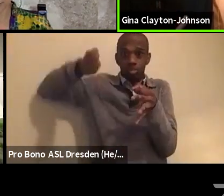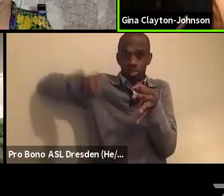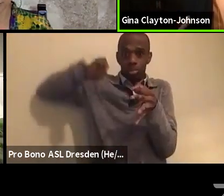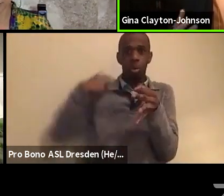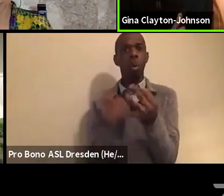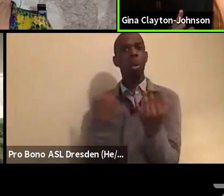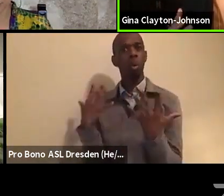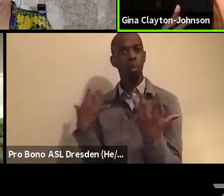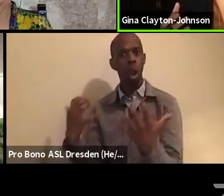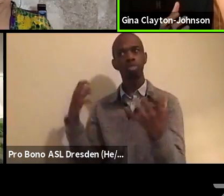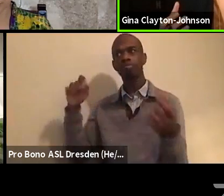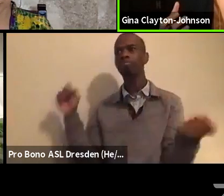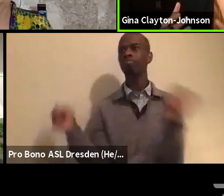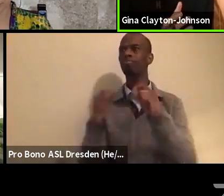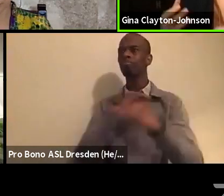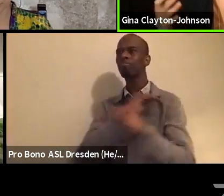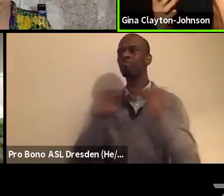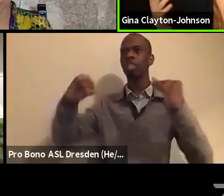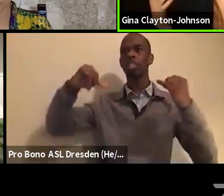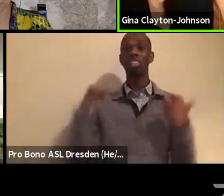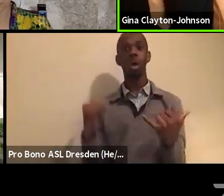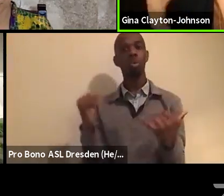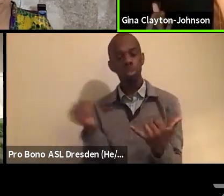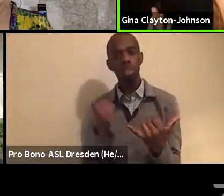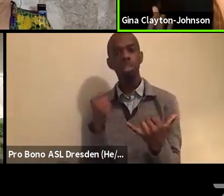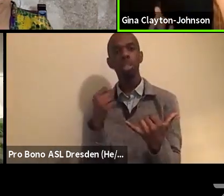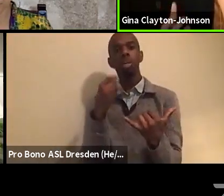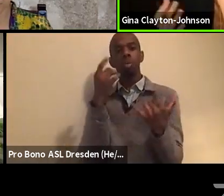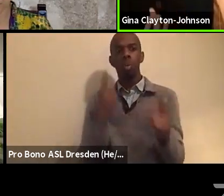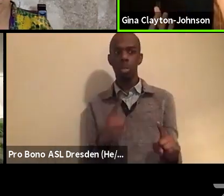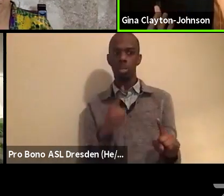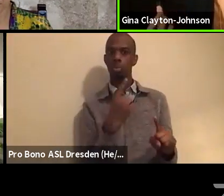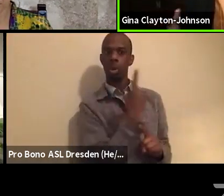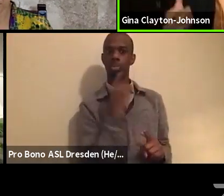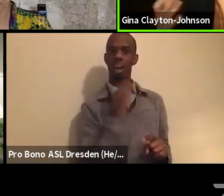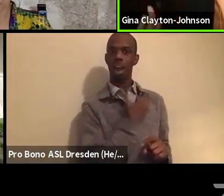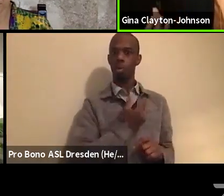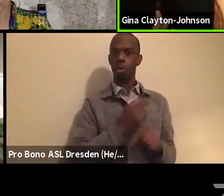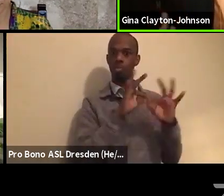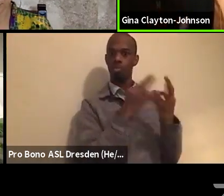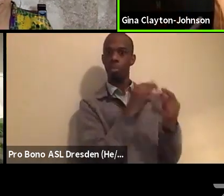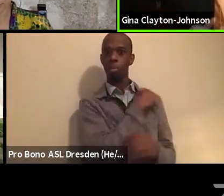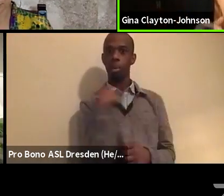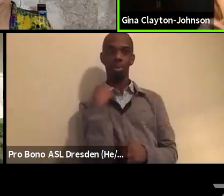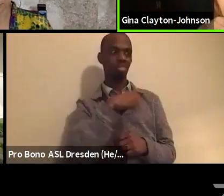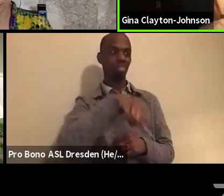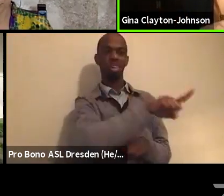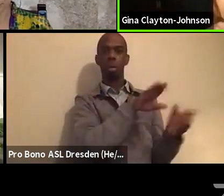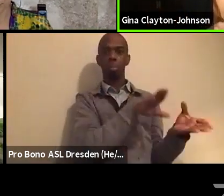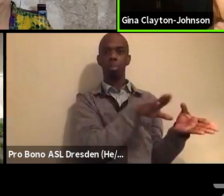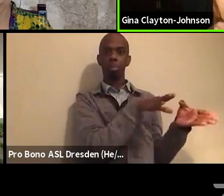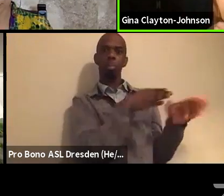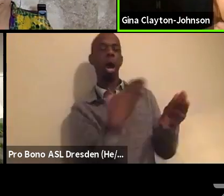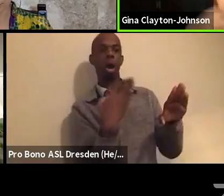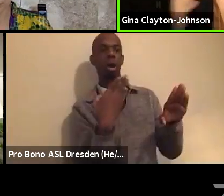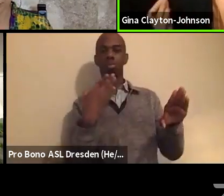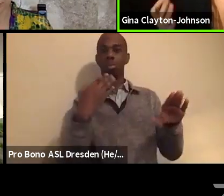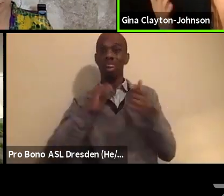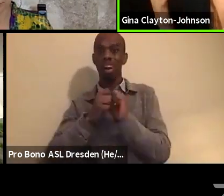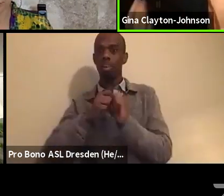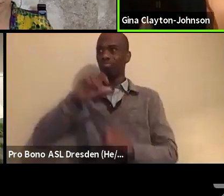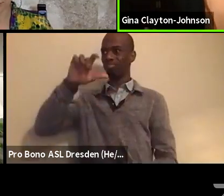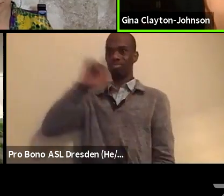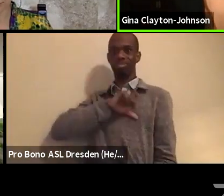um, when they, uh, you know, when they are murdered by police, or taken by the system in, in a